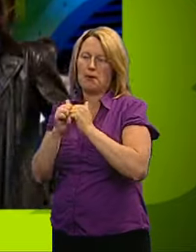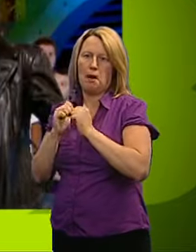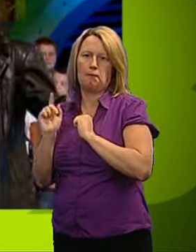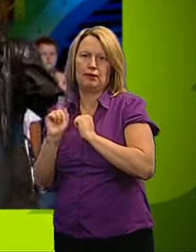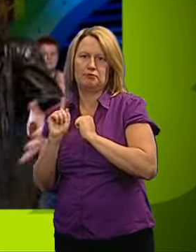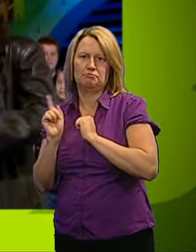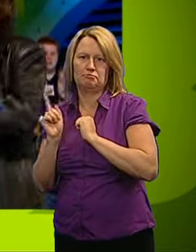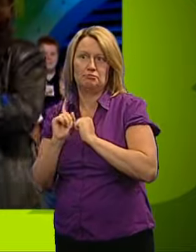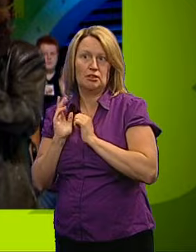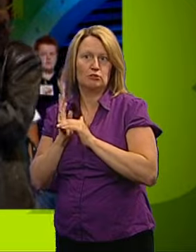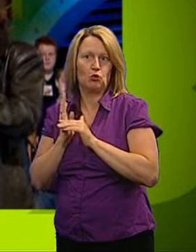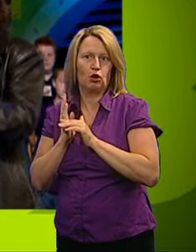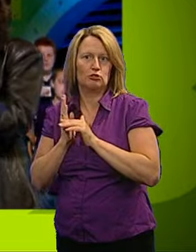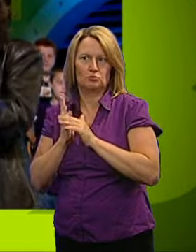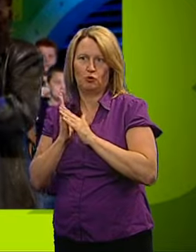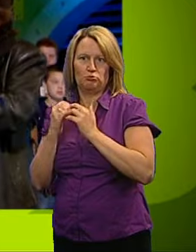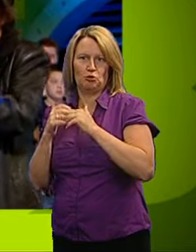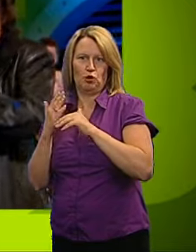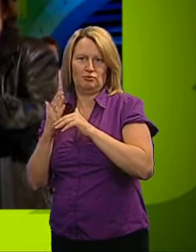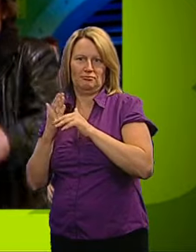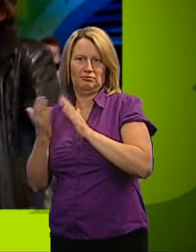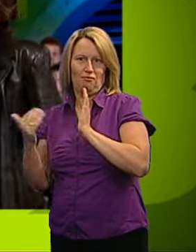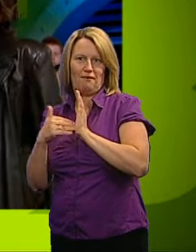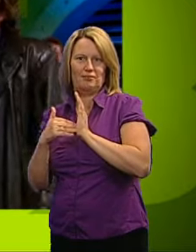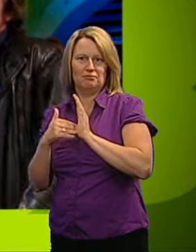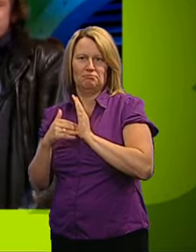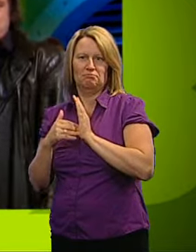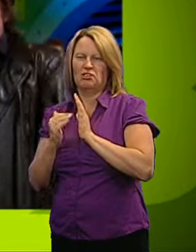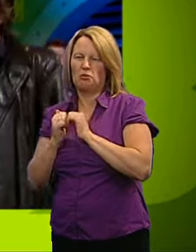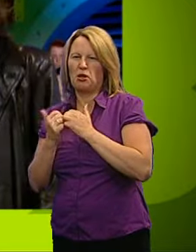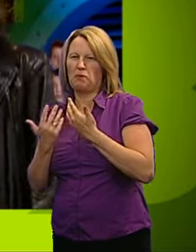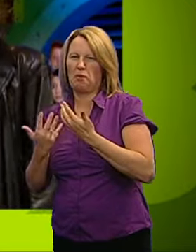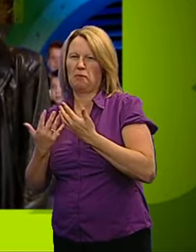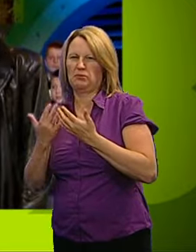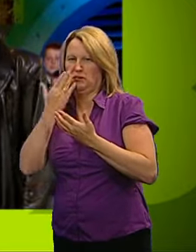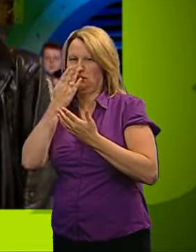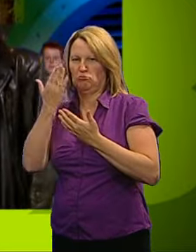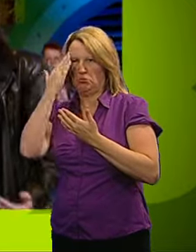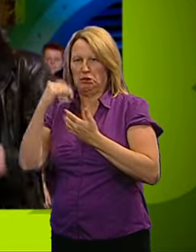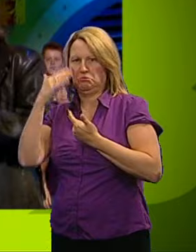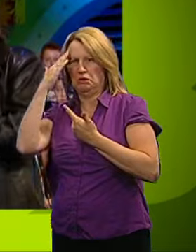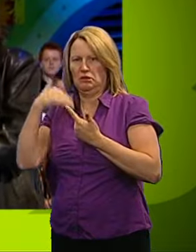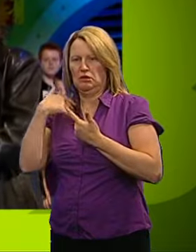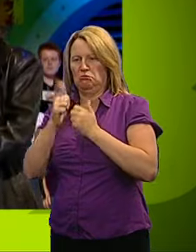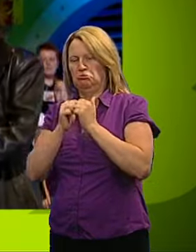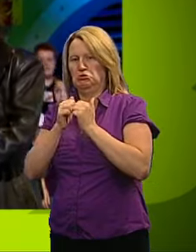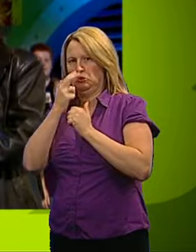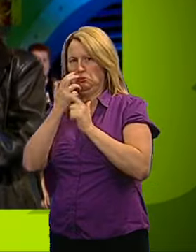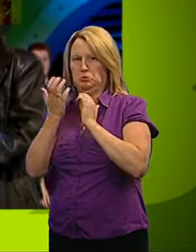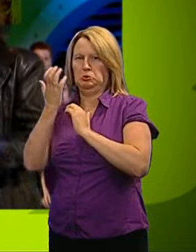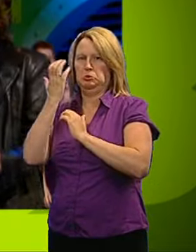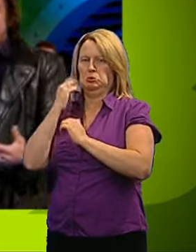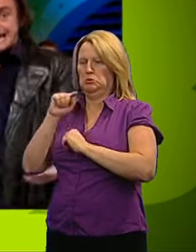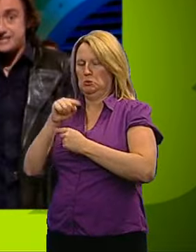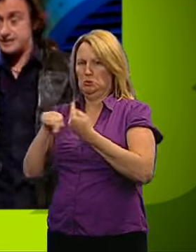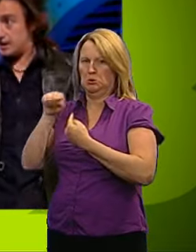company. And it worked! The machine worked, she arrived. And she's just not much company because all she ever does is keep reminding me that I had the